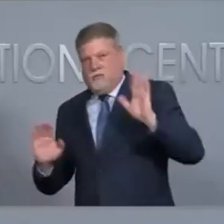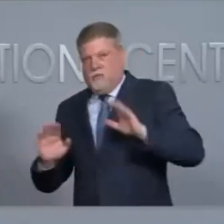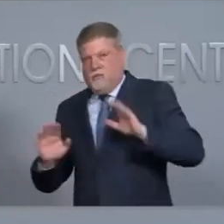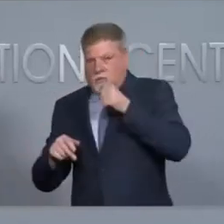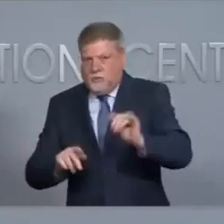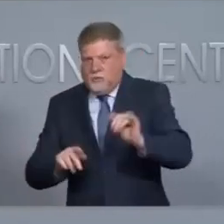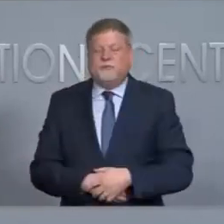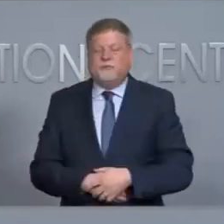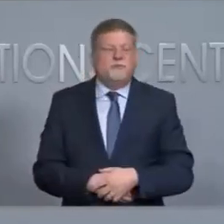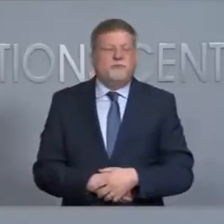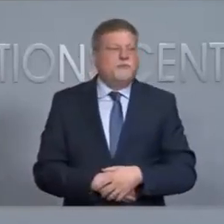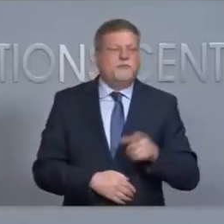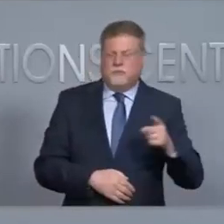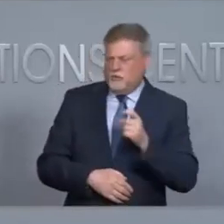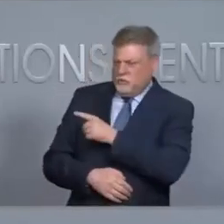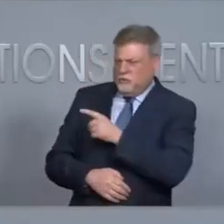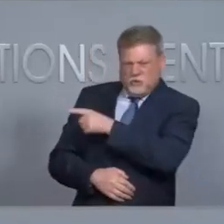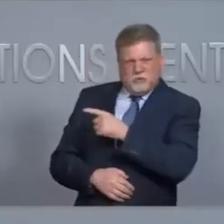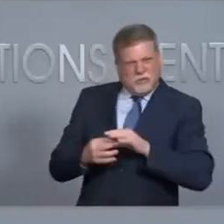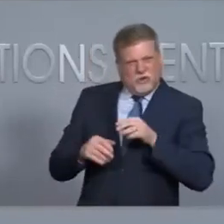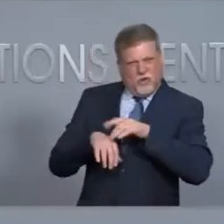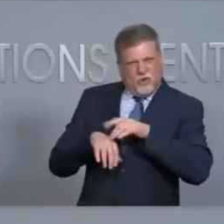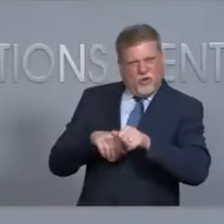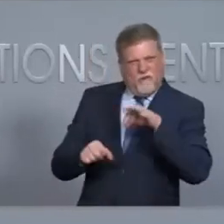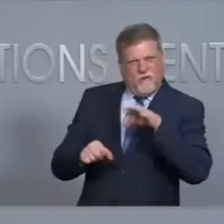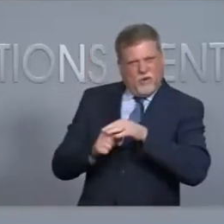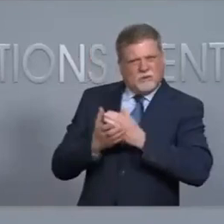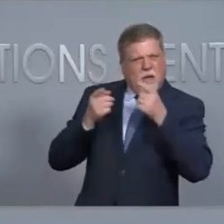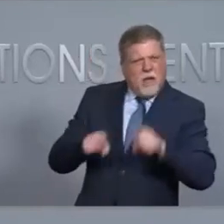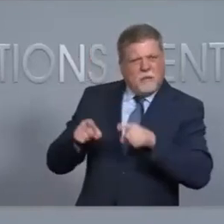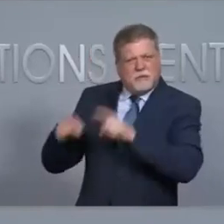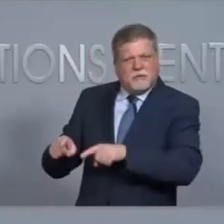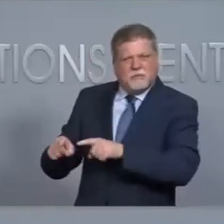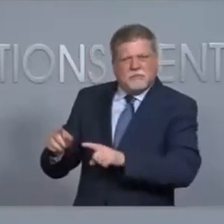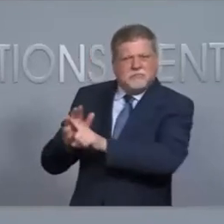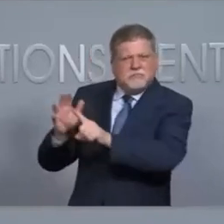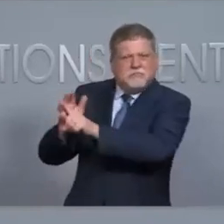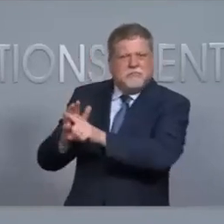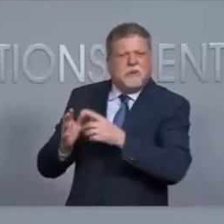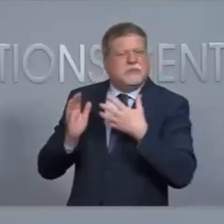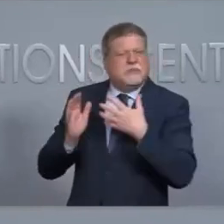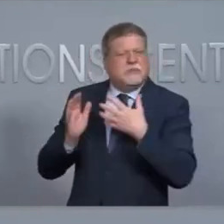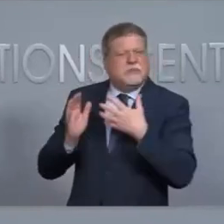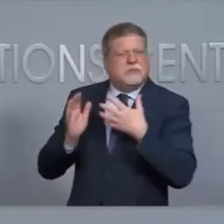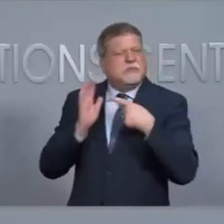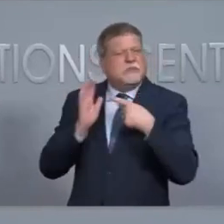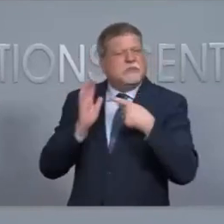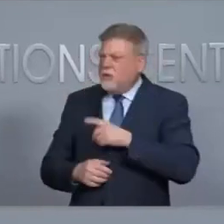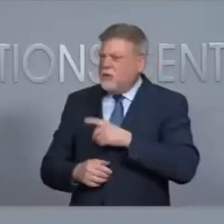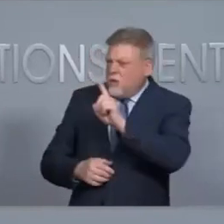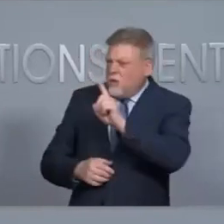I mentioned there were some instances during early voting, maybe some one-offs. What were those examples and what locations?